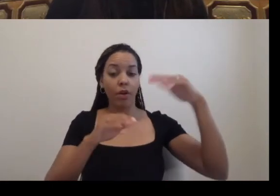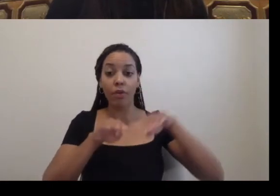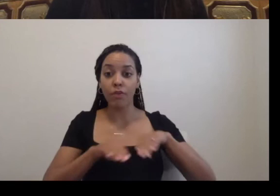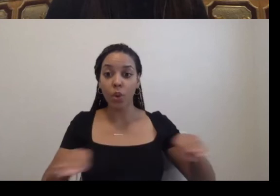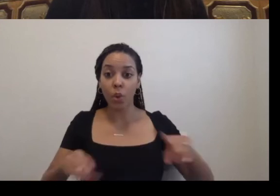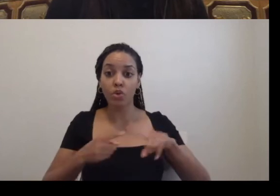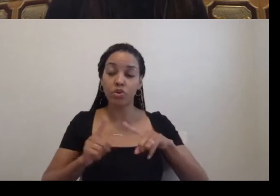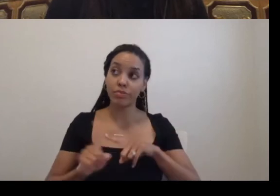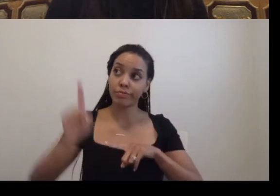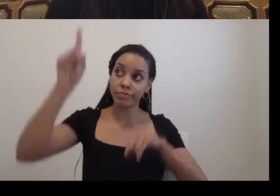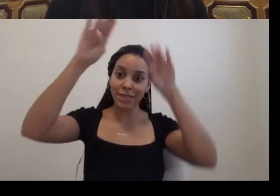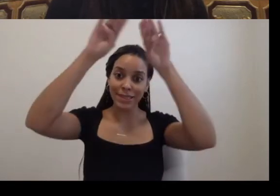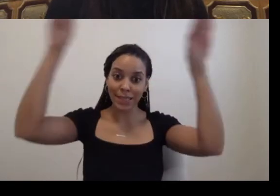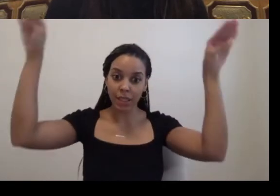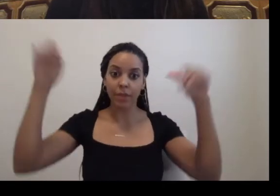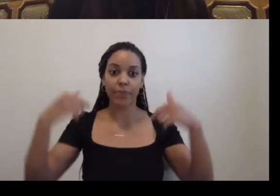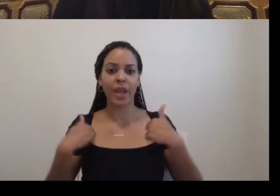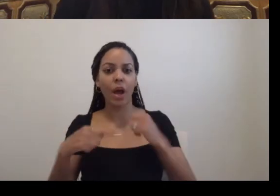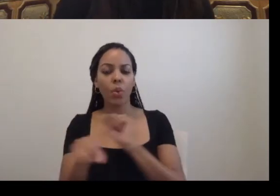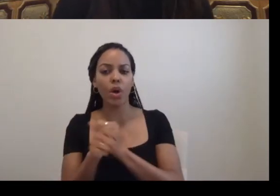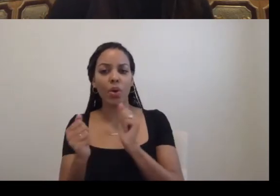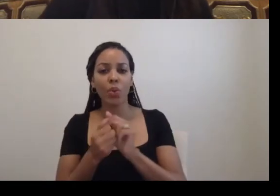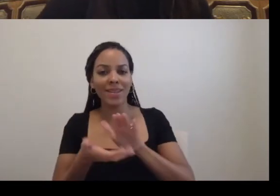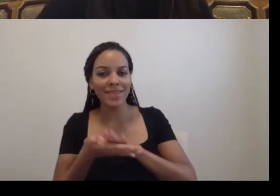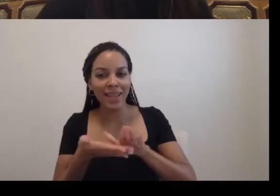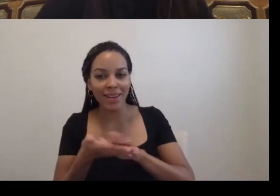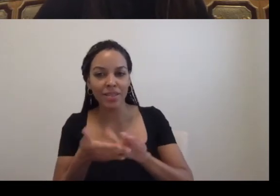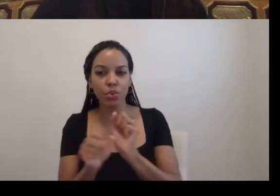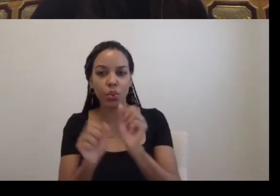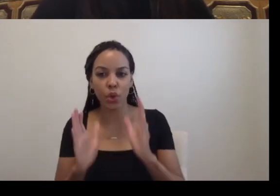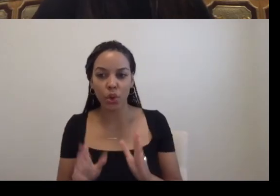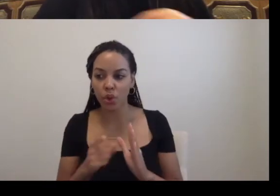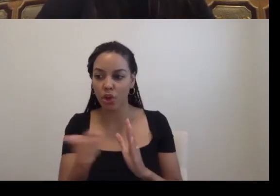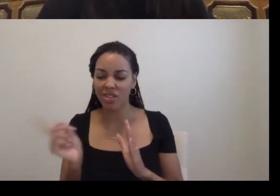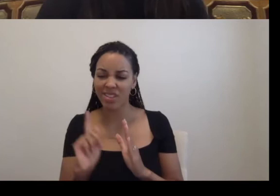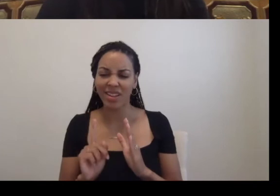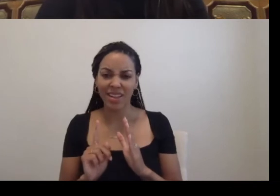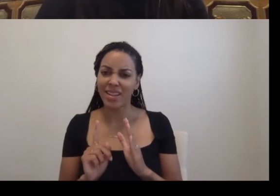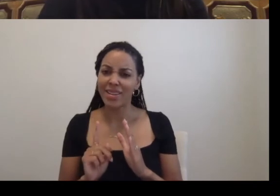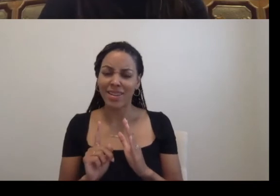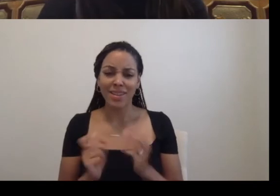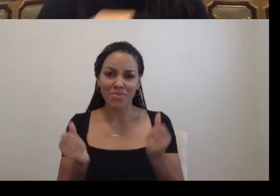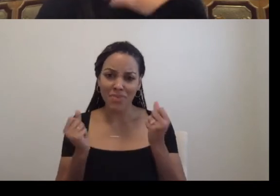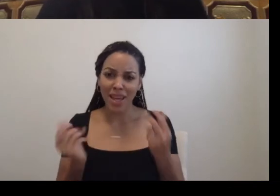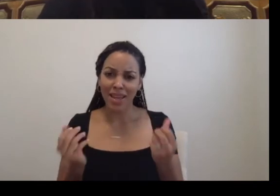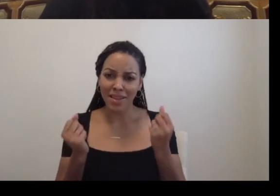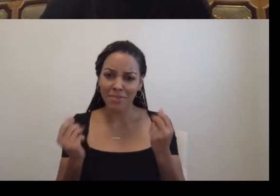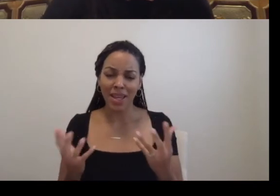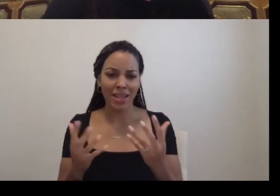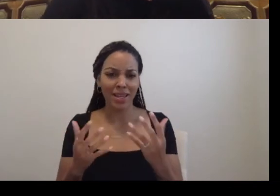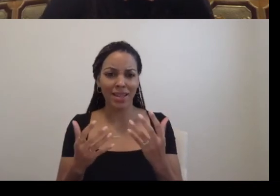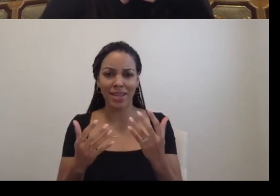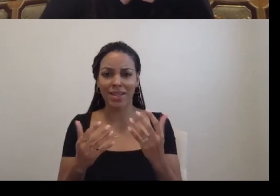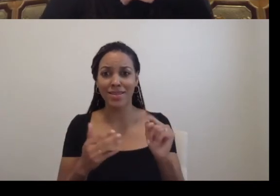workers who, who did huge amount of physics. There were, there were many, many tons of materials.